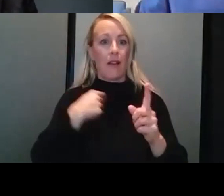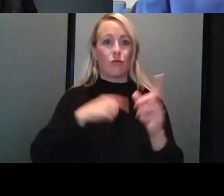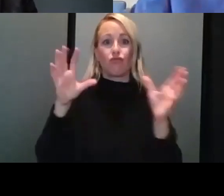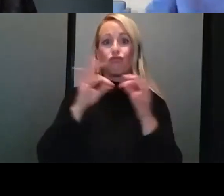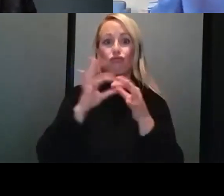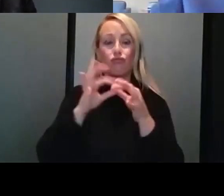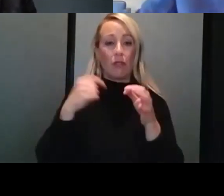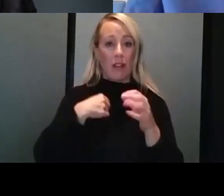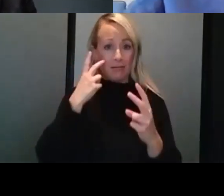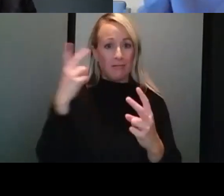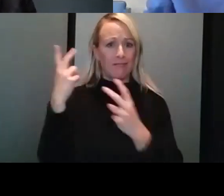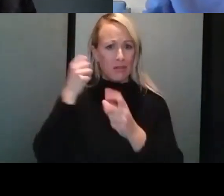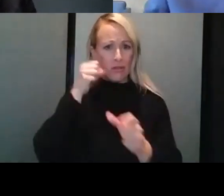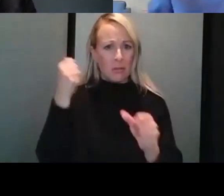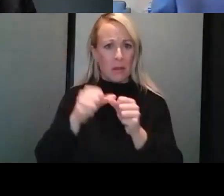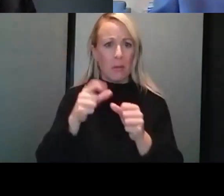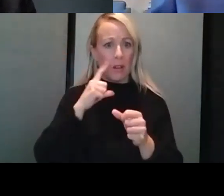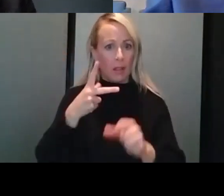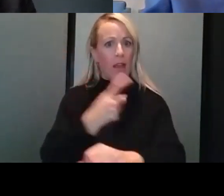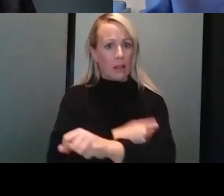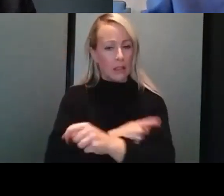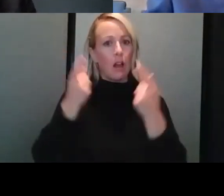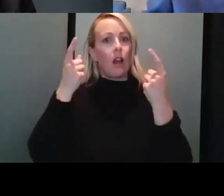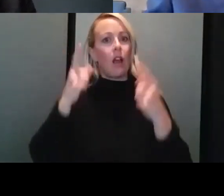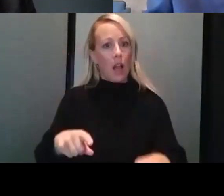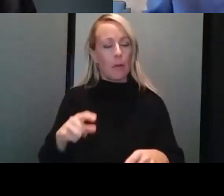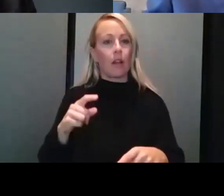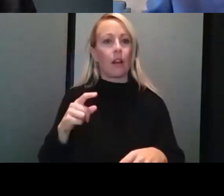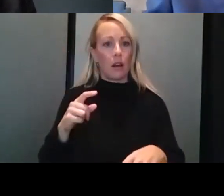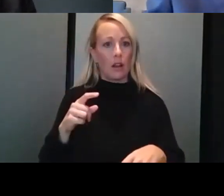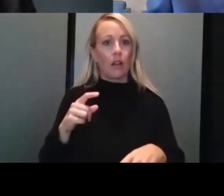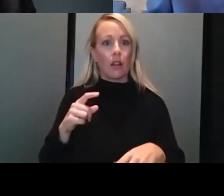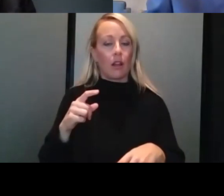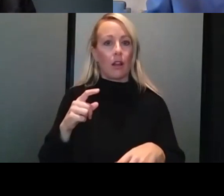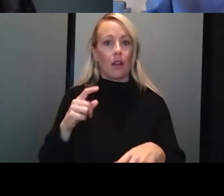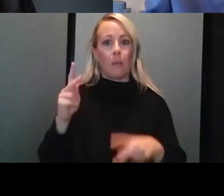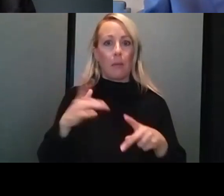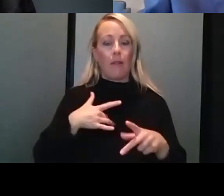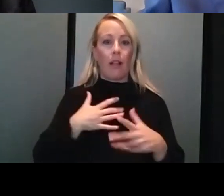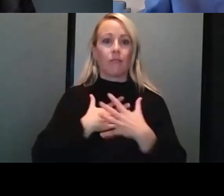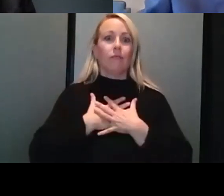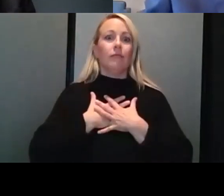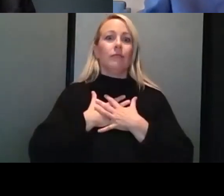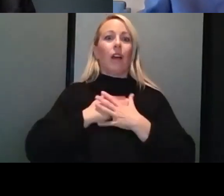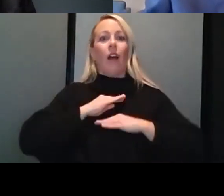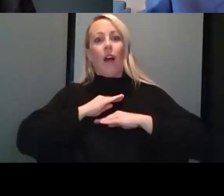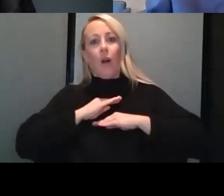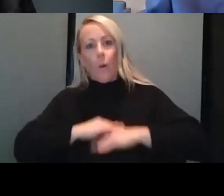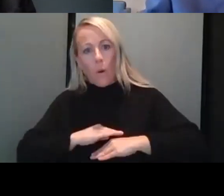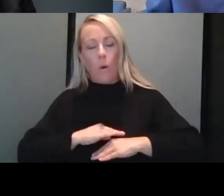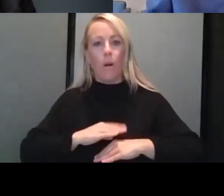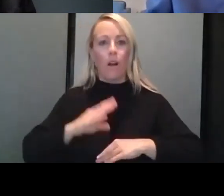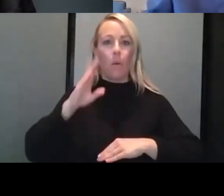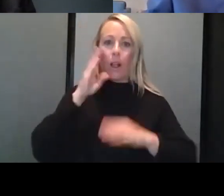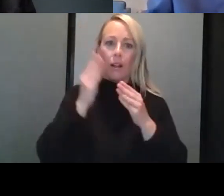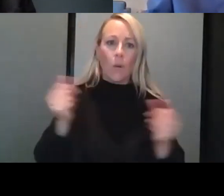remember it wasn't that long ago when the vaccines rolled out and there was just palpable joy throughout the organization that we were going to get by this.